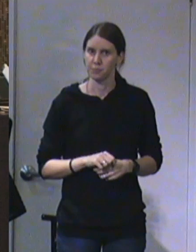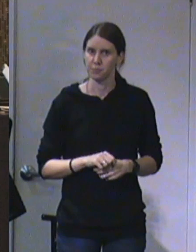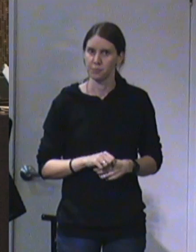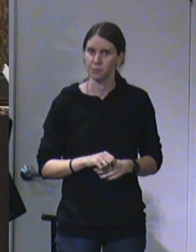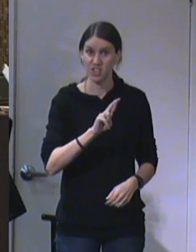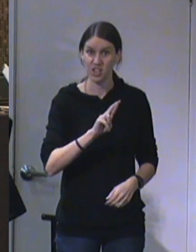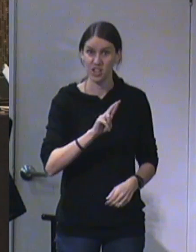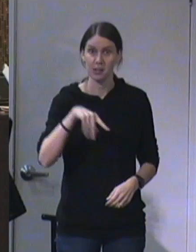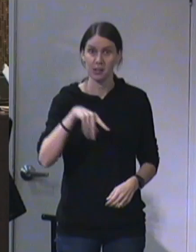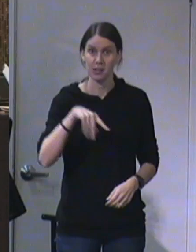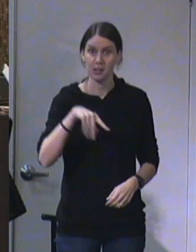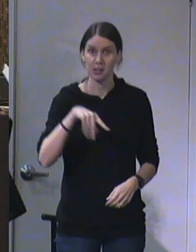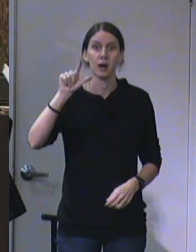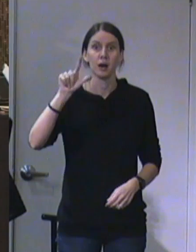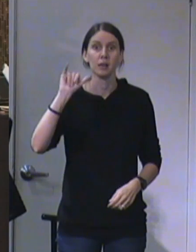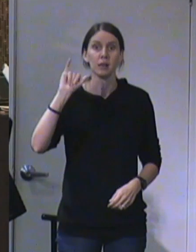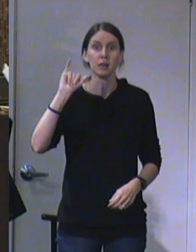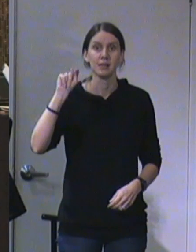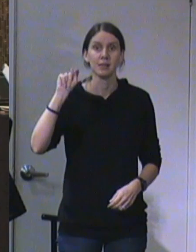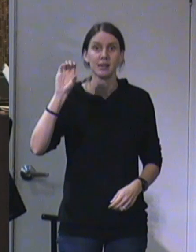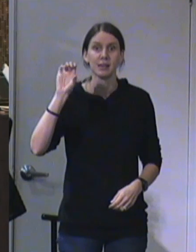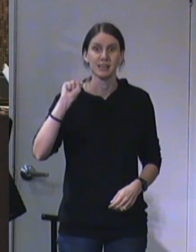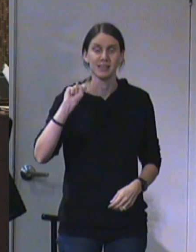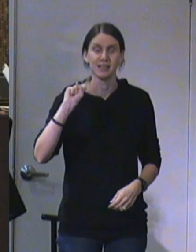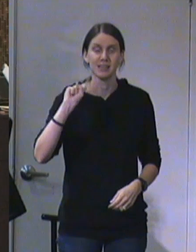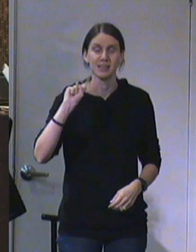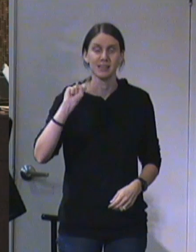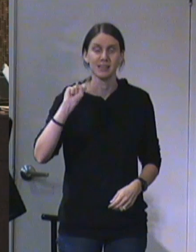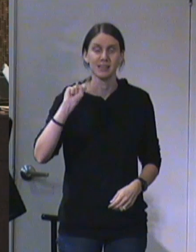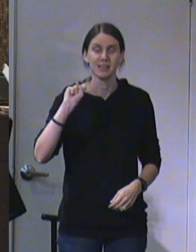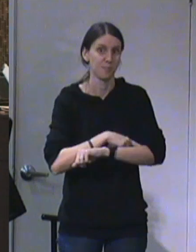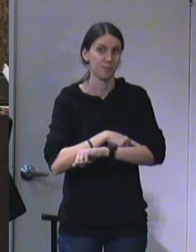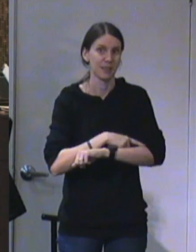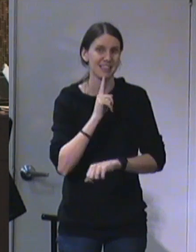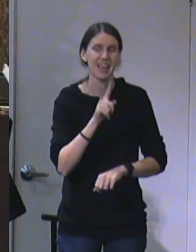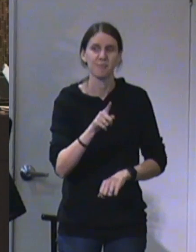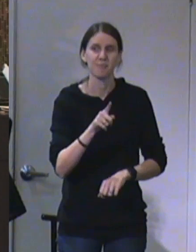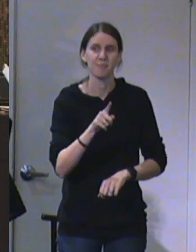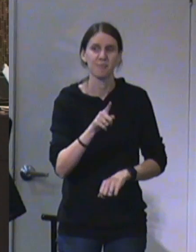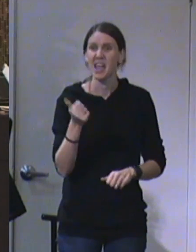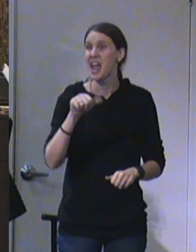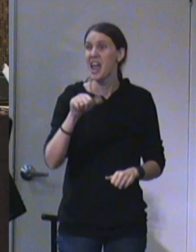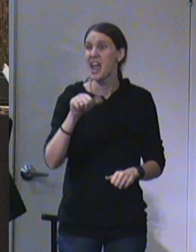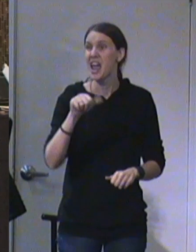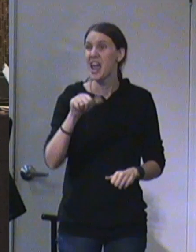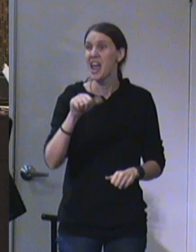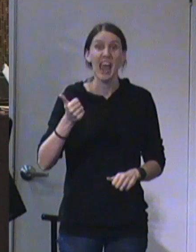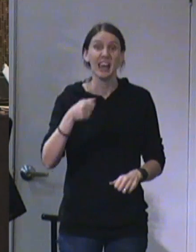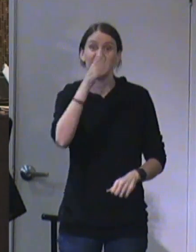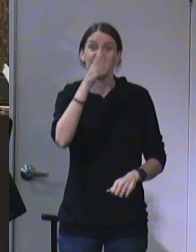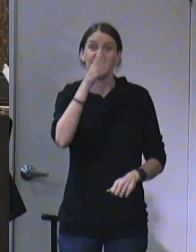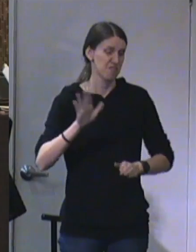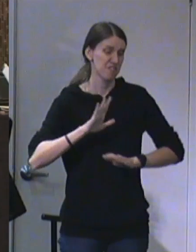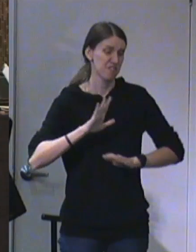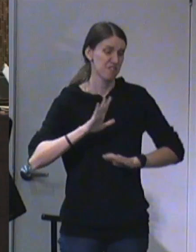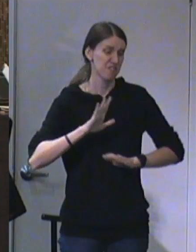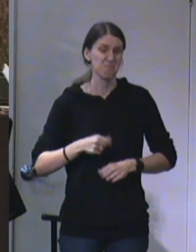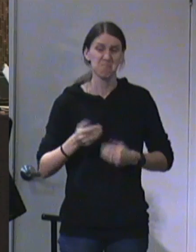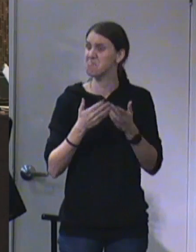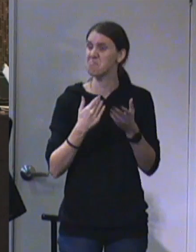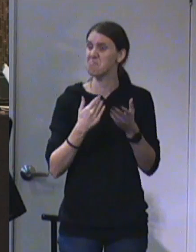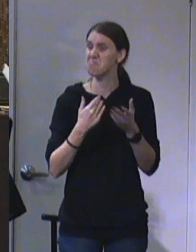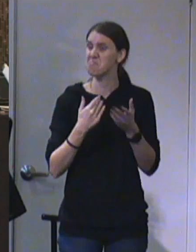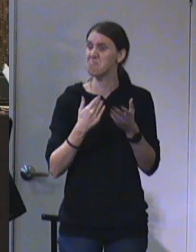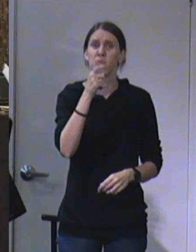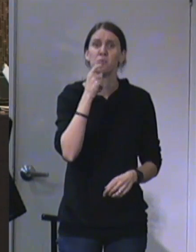Religionists and politicians, the social reformists of our day, they say, Any God will do. It